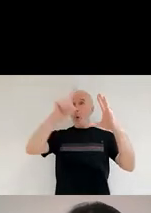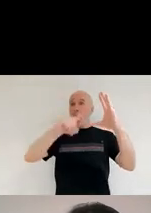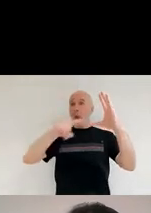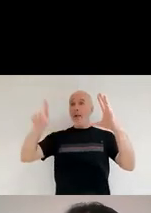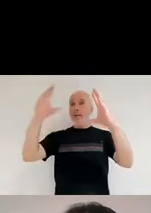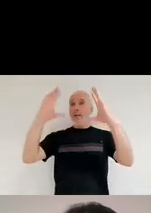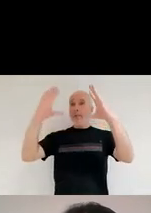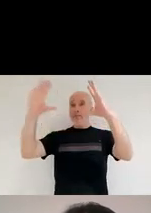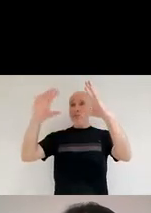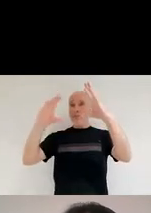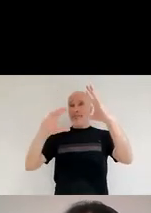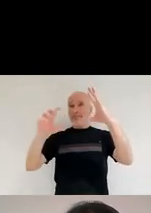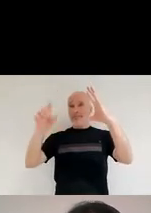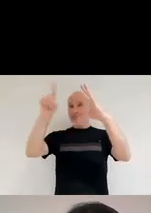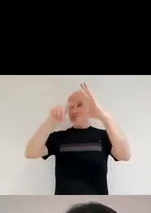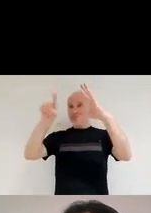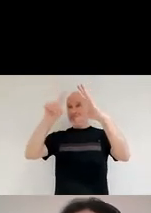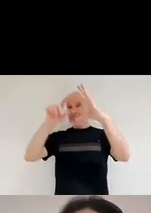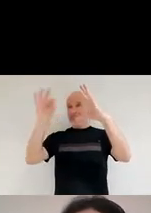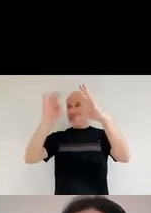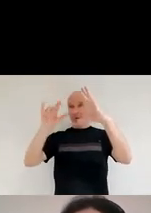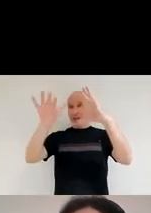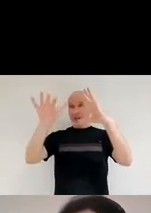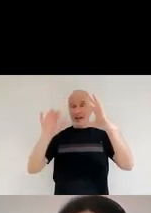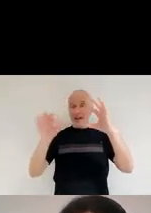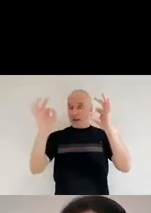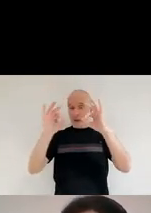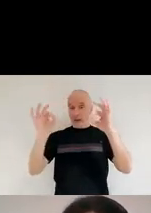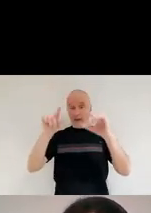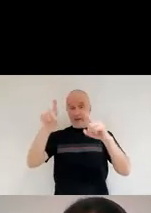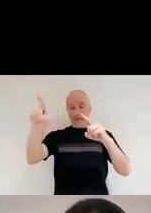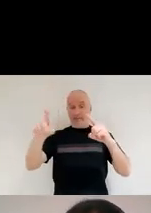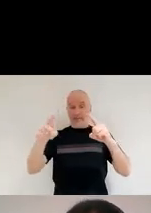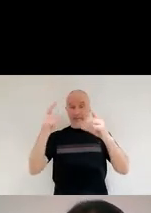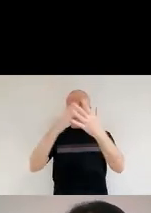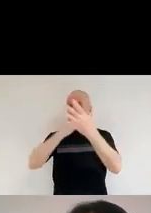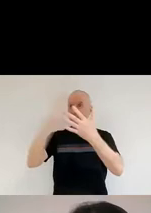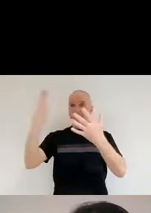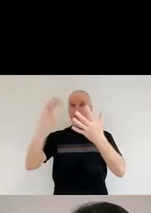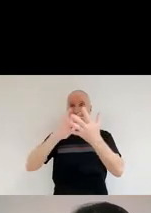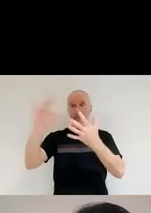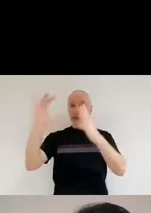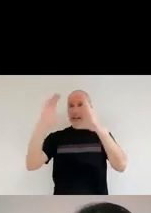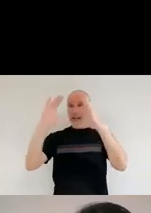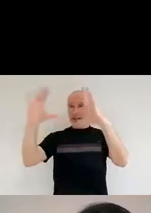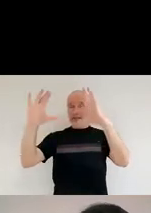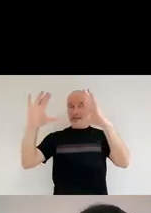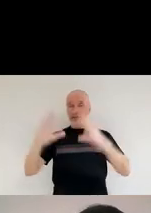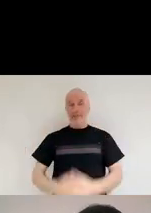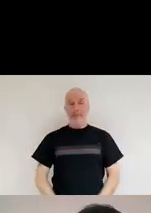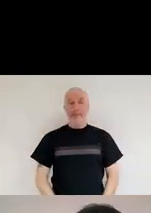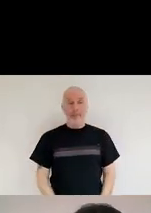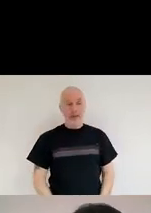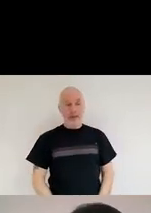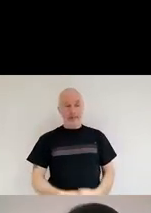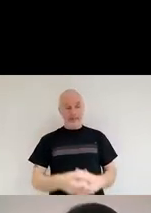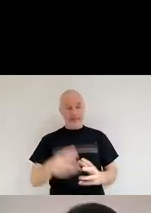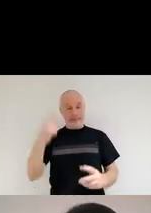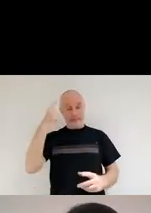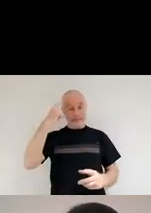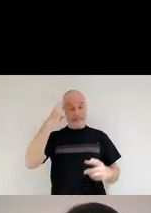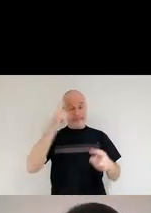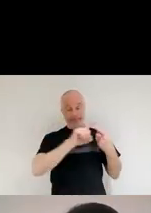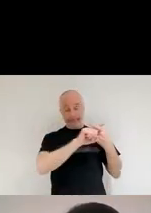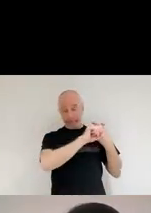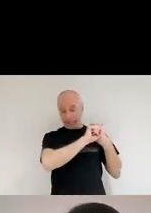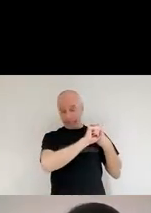are simply nothing. There's simply nothing. There is just a big void. And we actually stuck to this idea for a very,